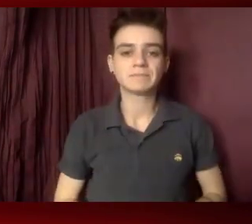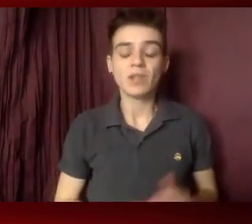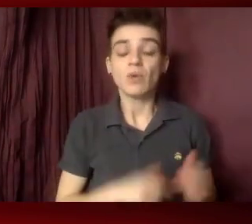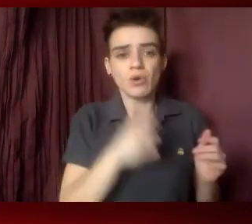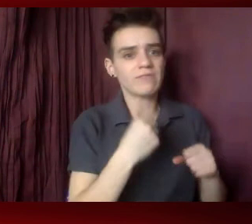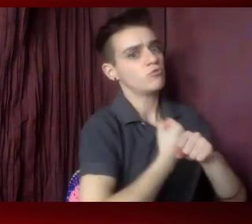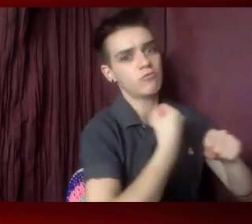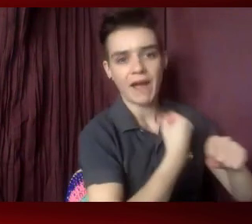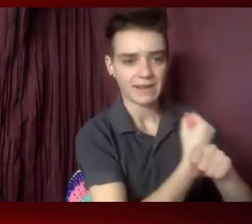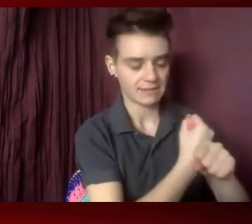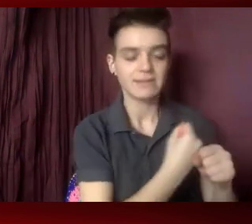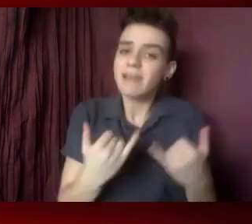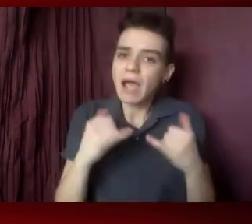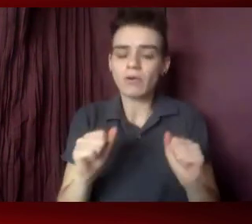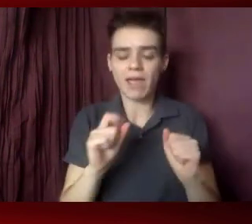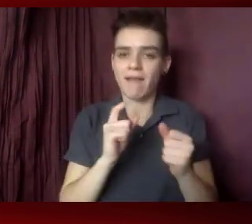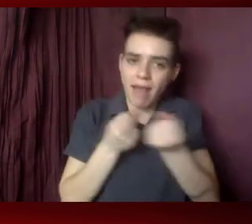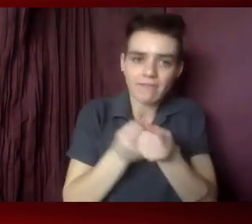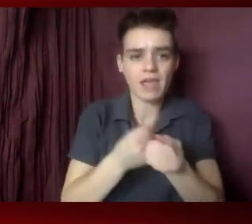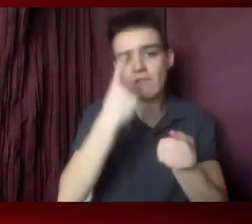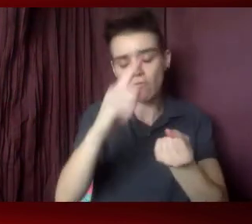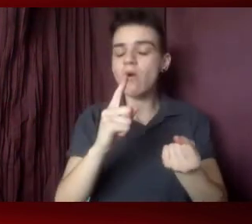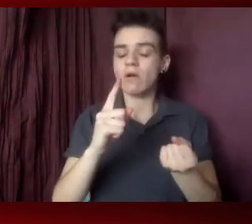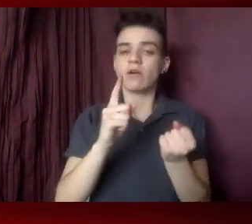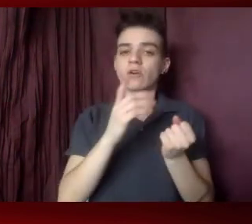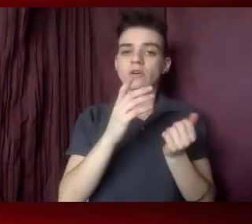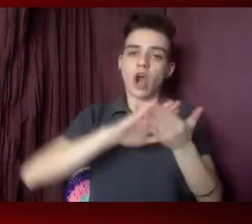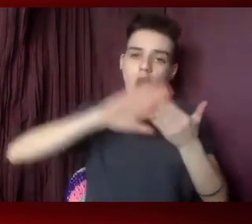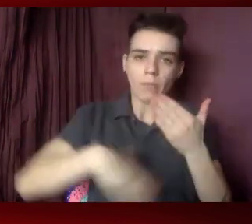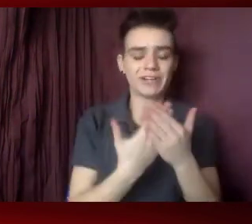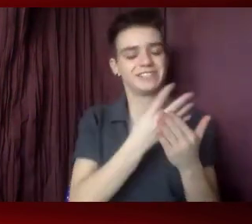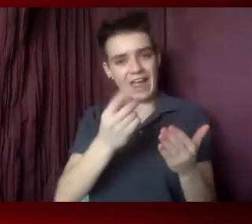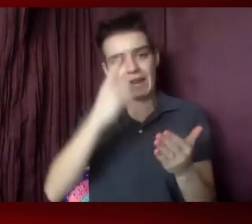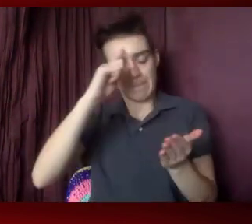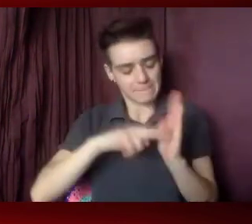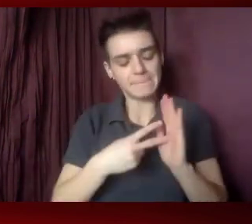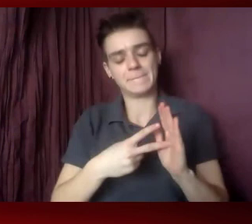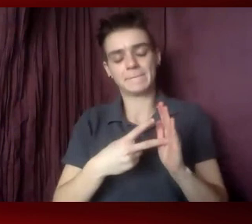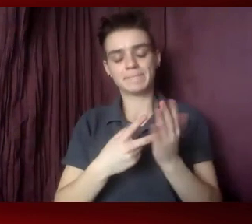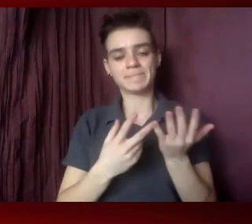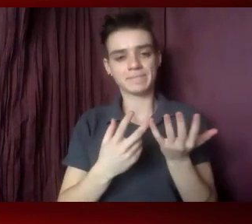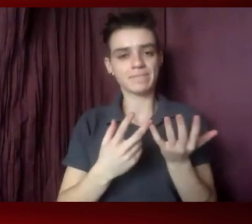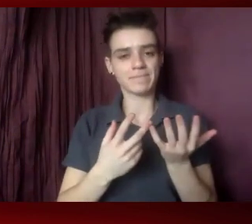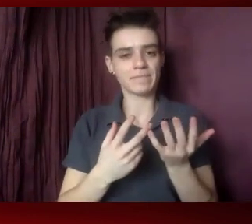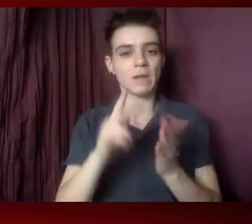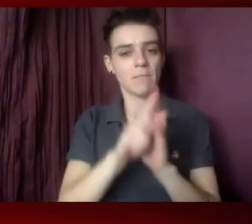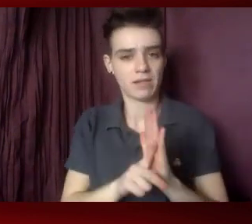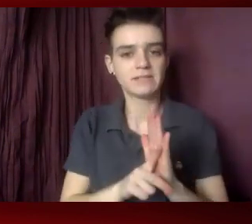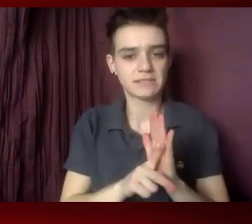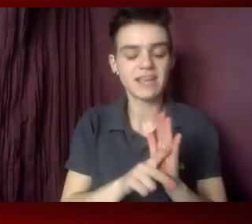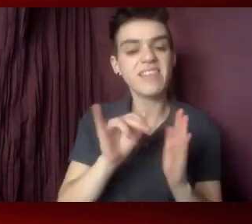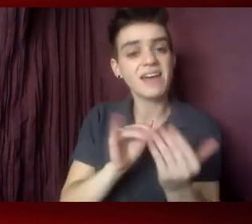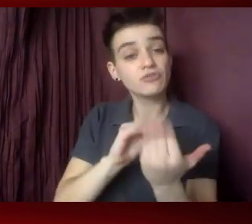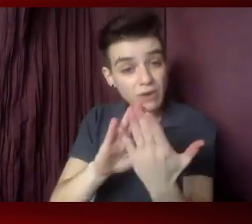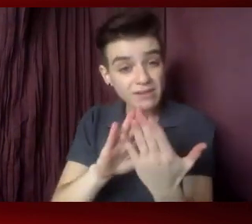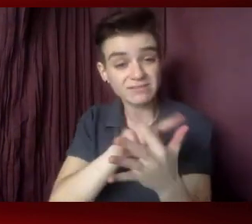comprehensive and meaningful long policy reforms that can help to address the unmet care, treatment, and essential service needs of people